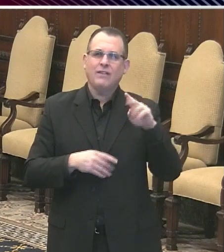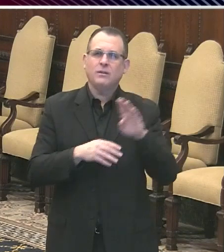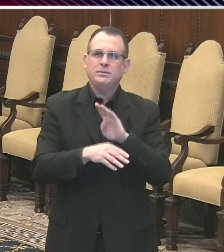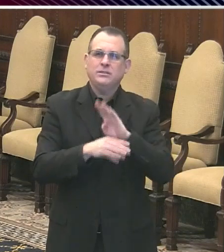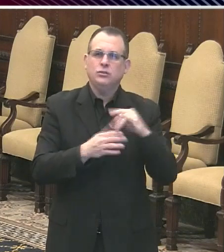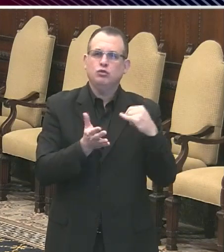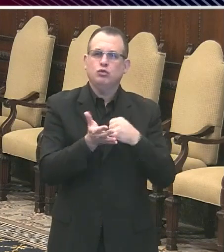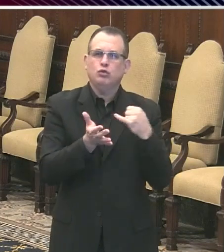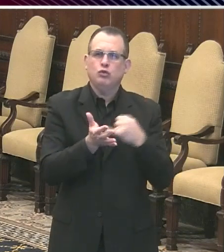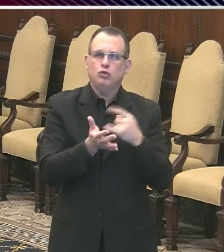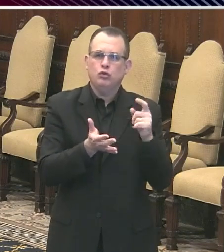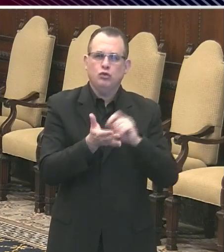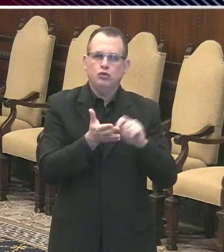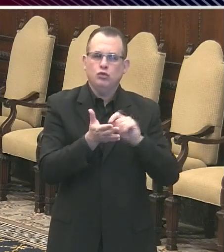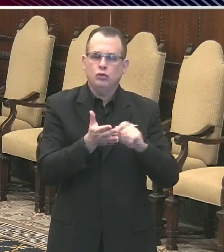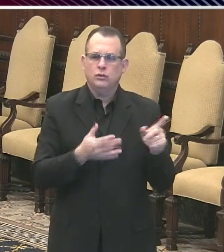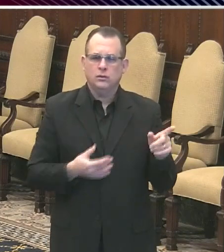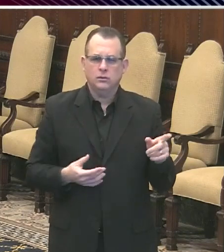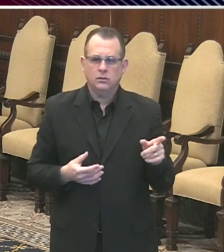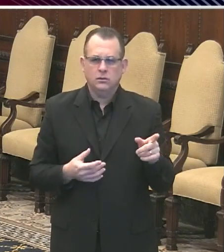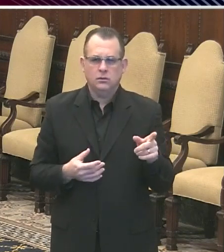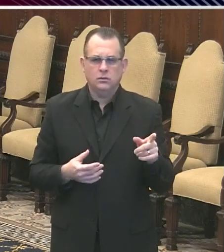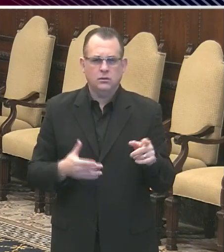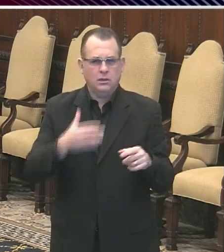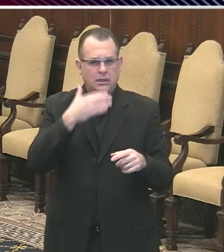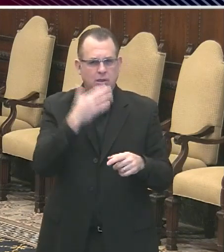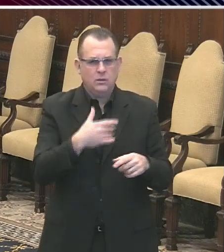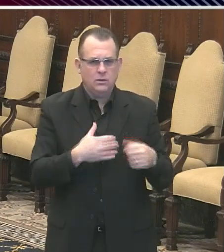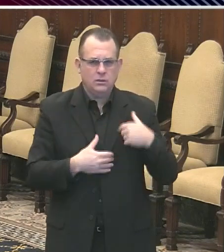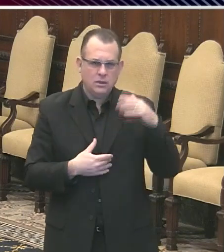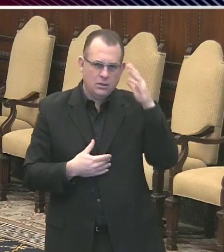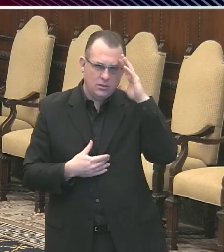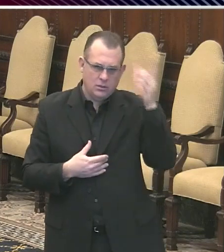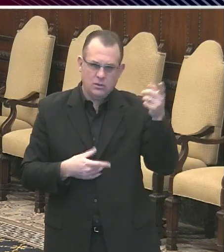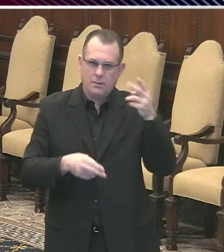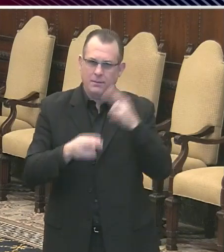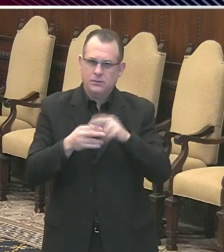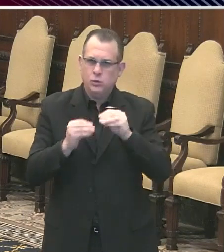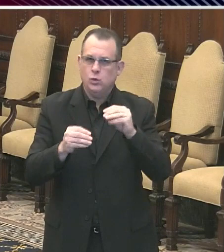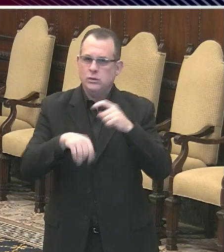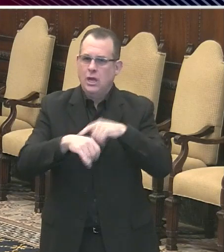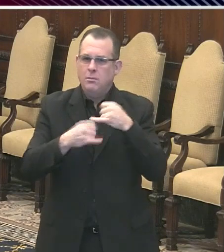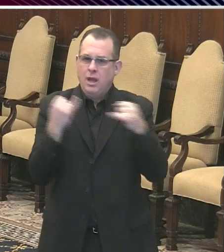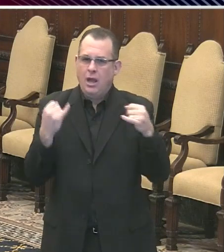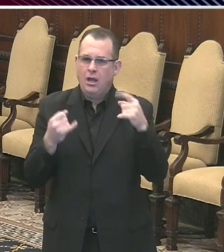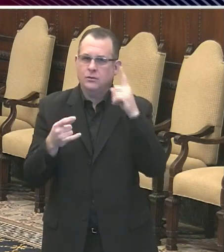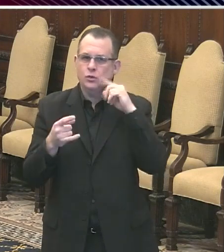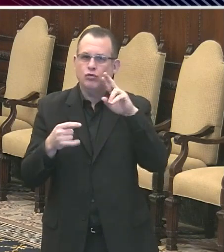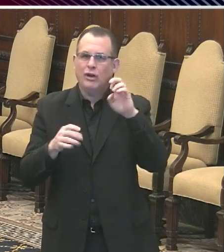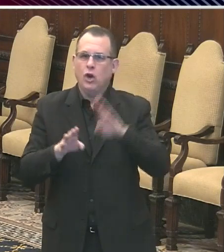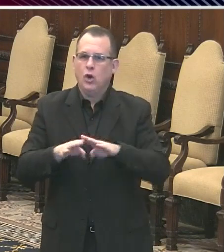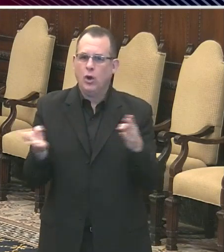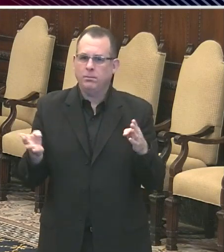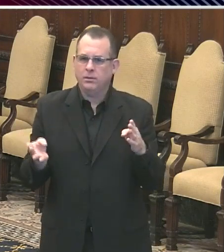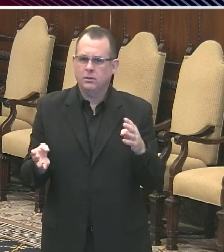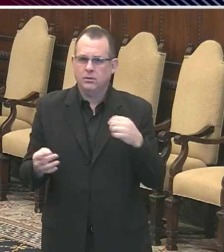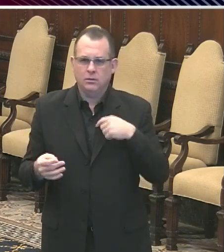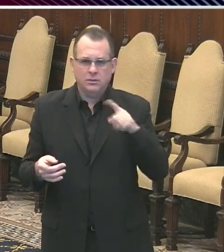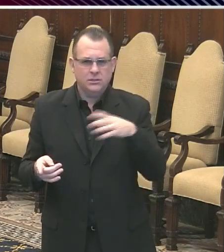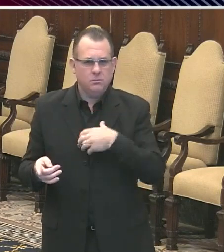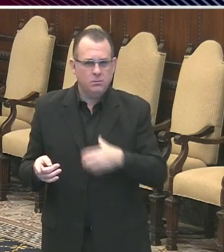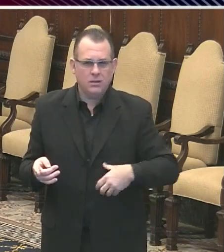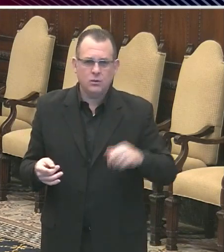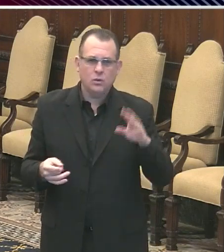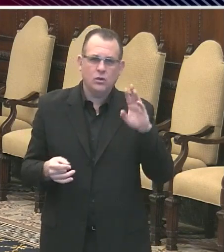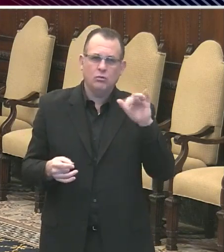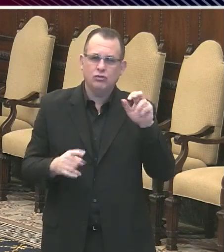time today. I know that you've mentioned that you don't have a timeline for reopening, but this is either for the mayor or Brian. What's your